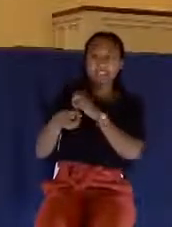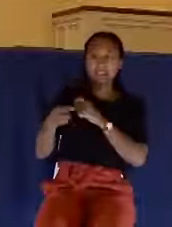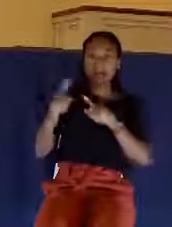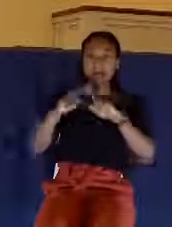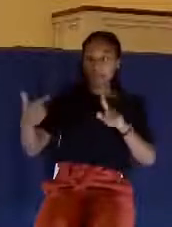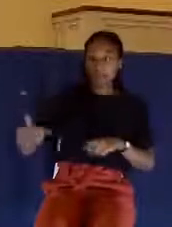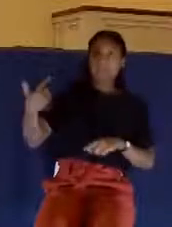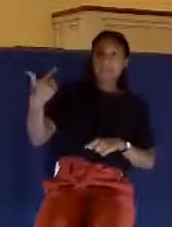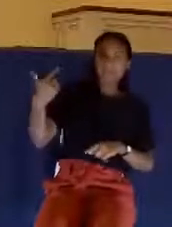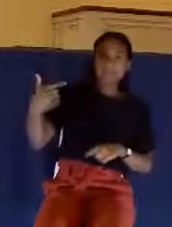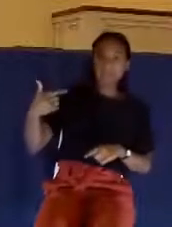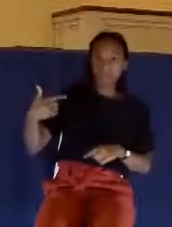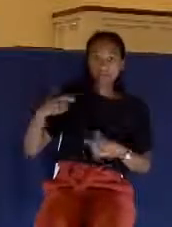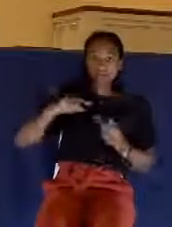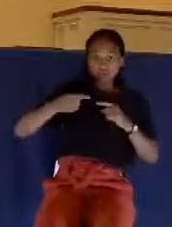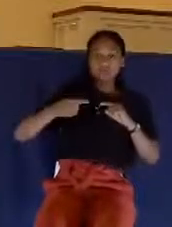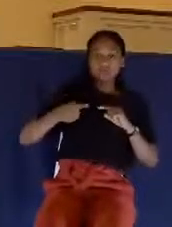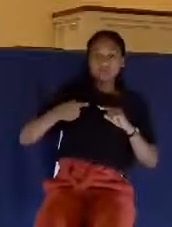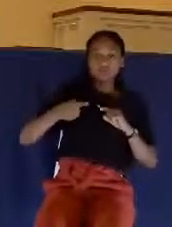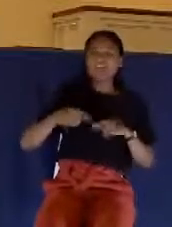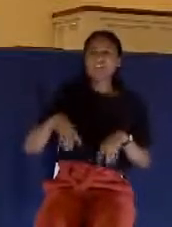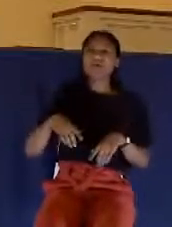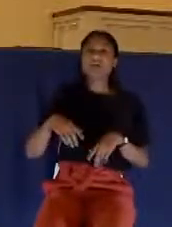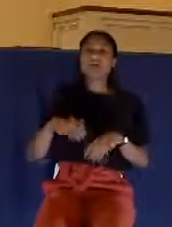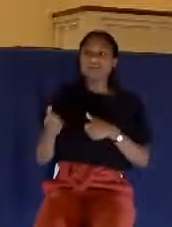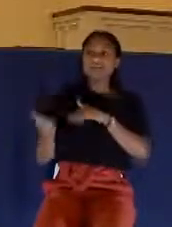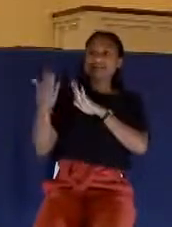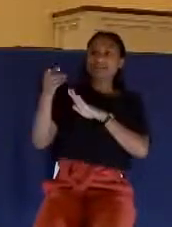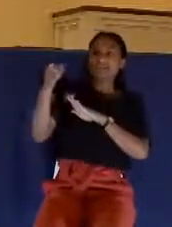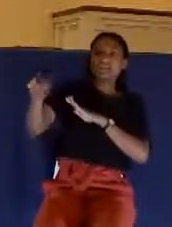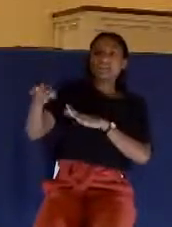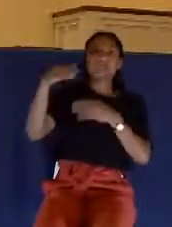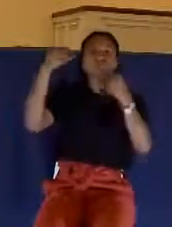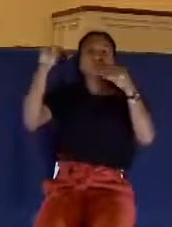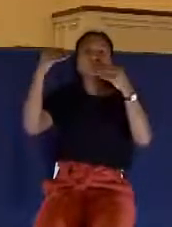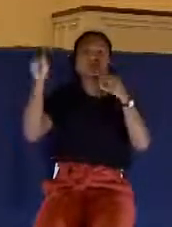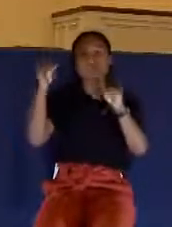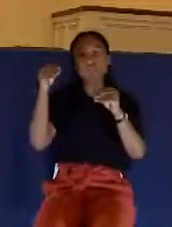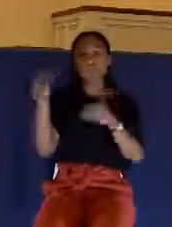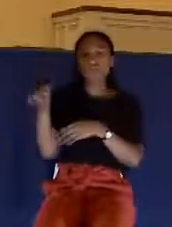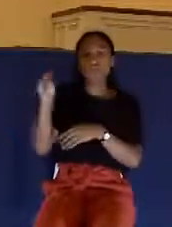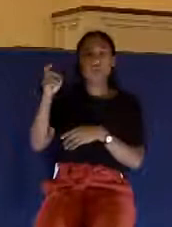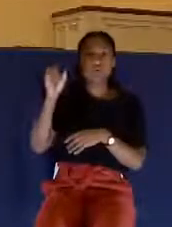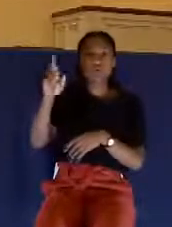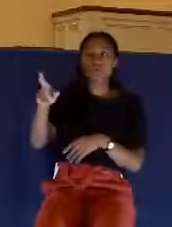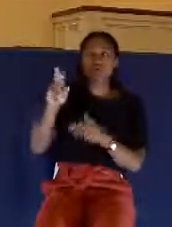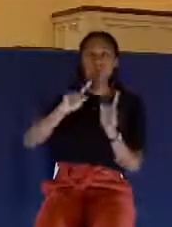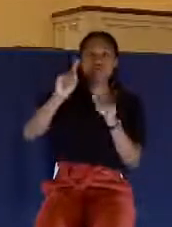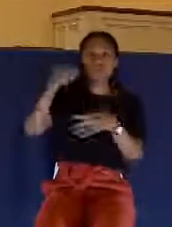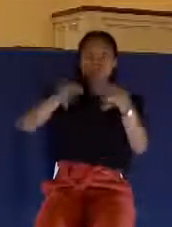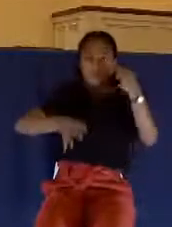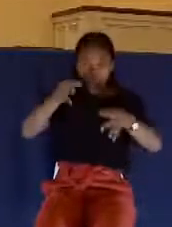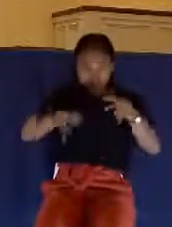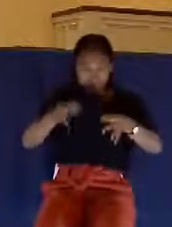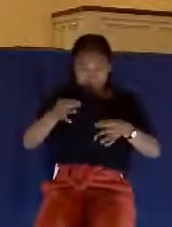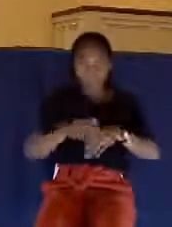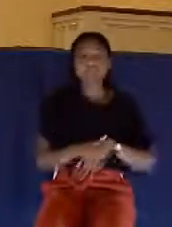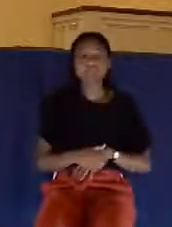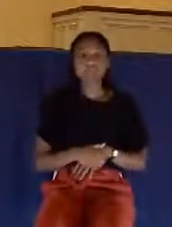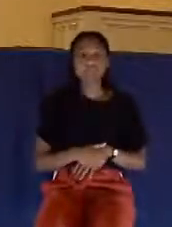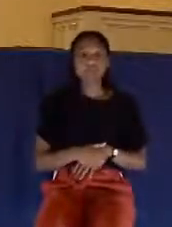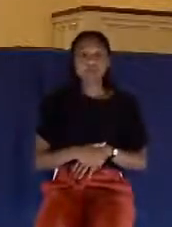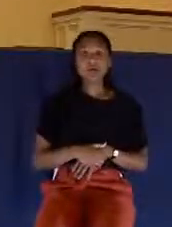the store owner to court because the store owner shot him. And his attorney told the jury that this man who robbed the store,